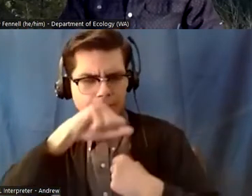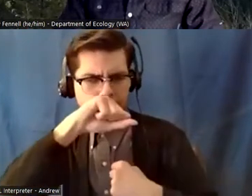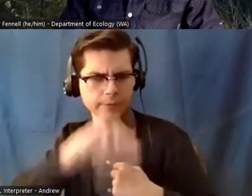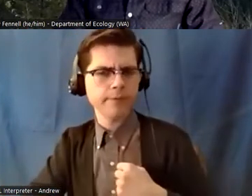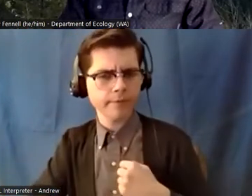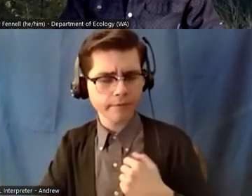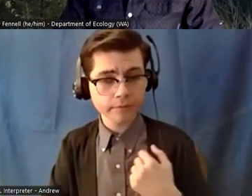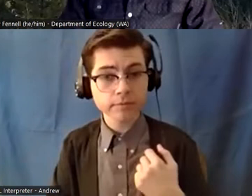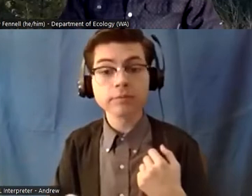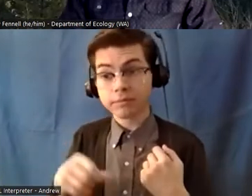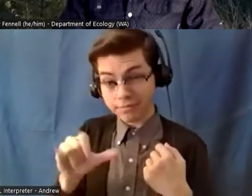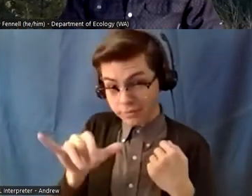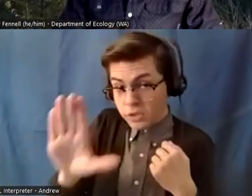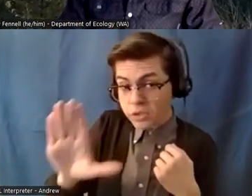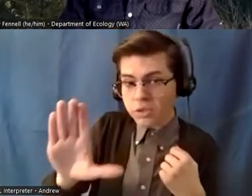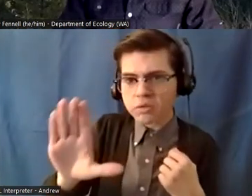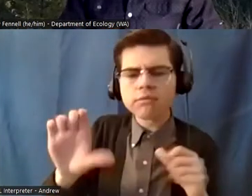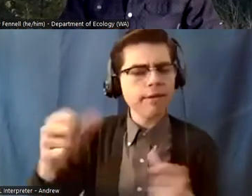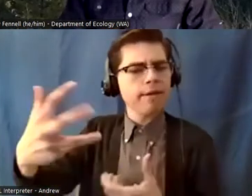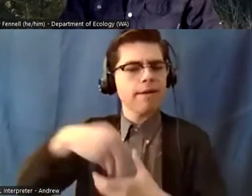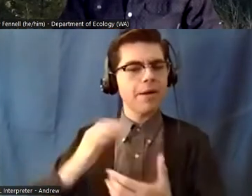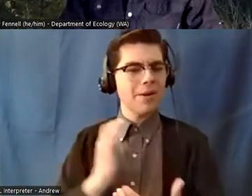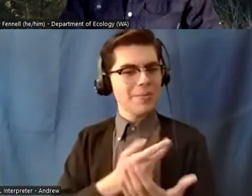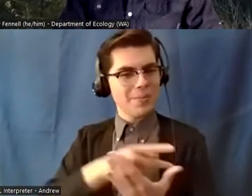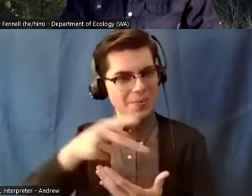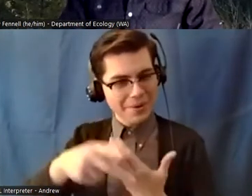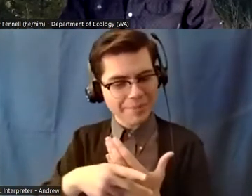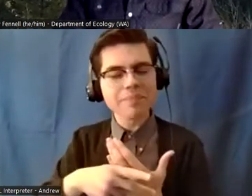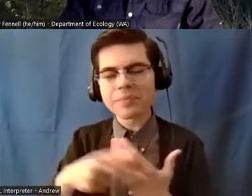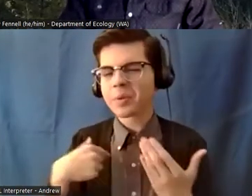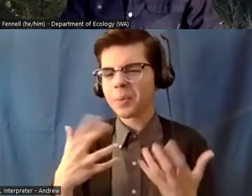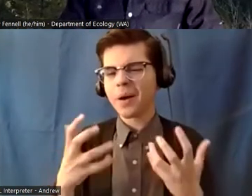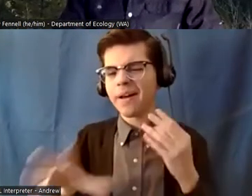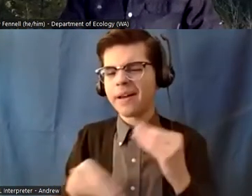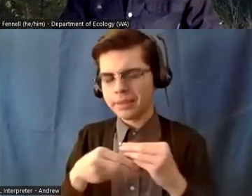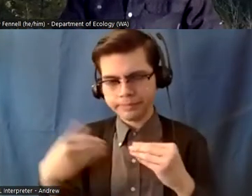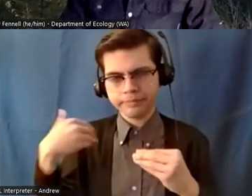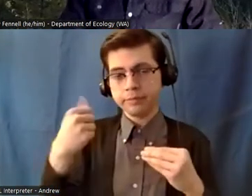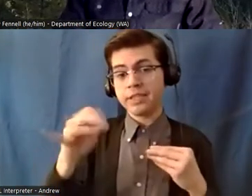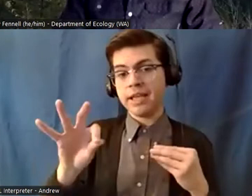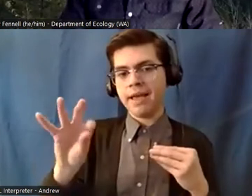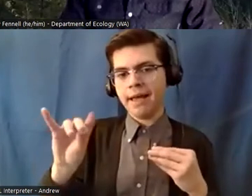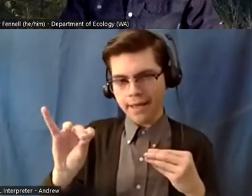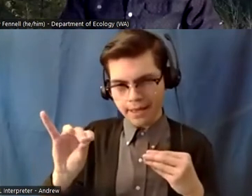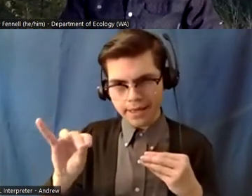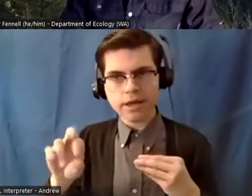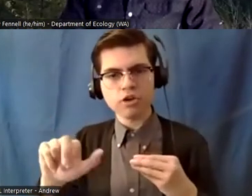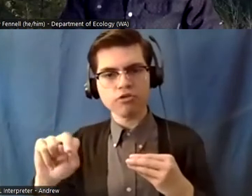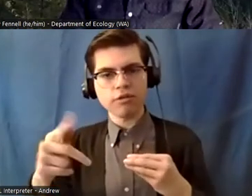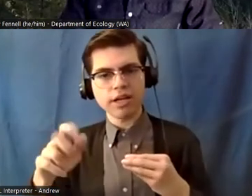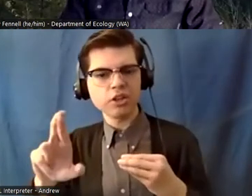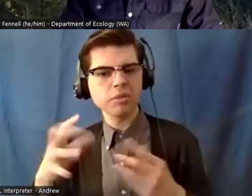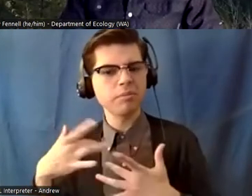all right i want to say that when i first started in 1980 i had a ranger tell me oh those women in the park service taking the jobs